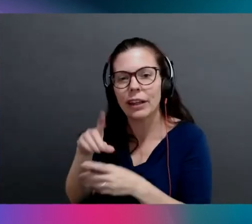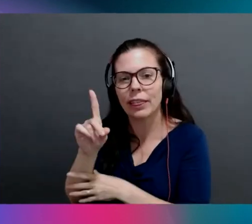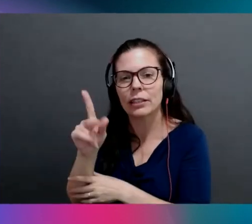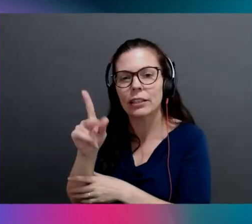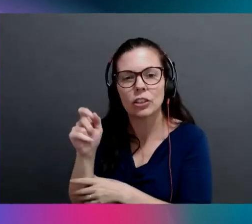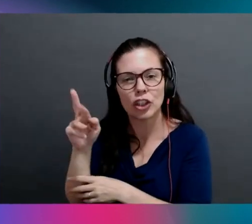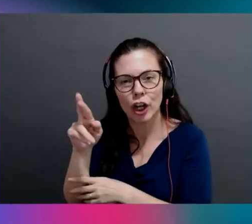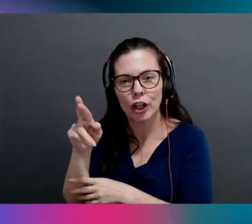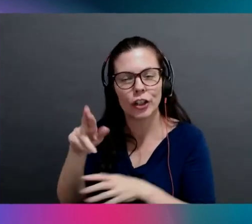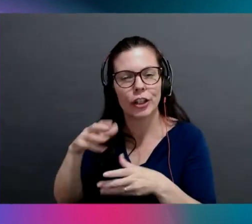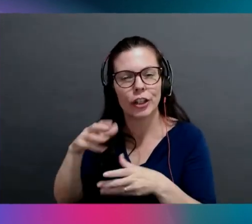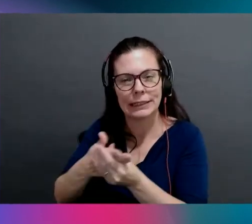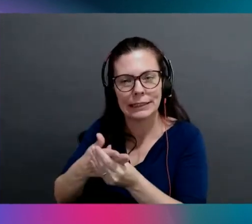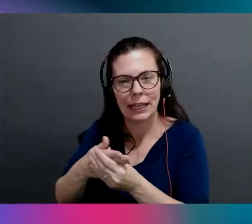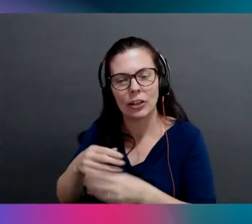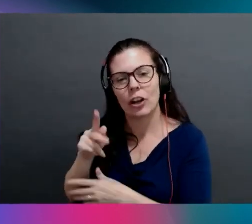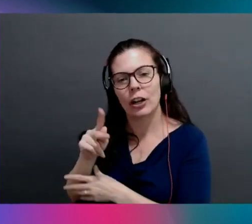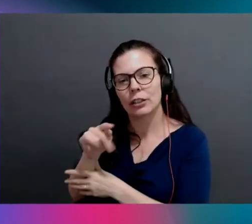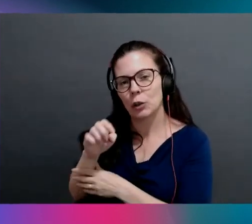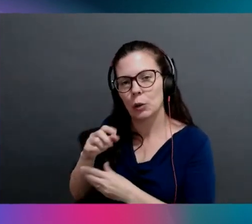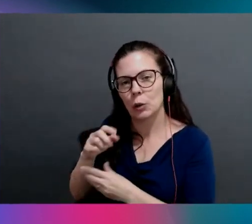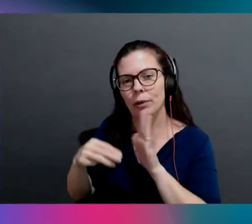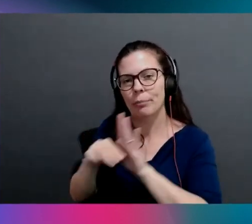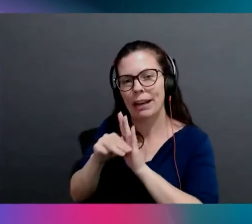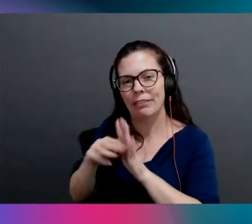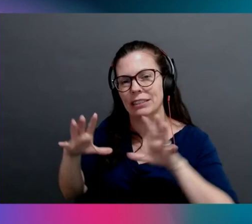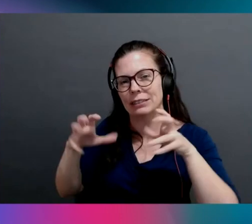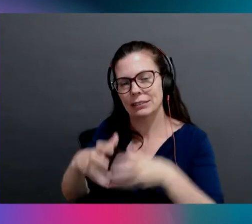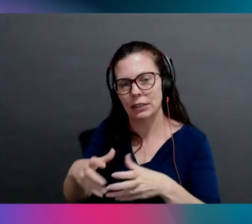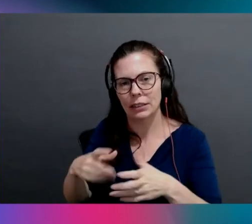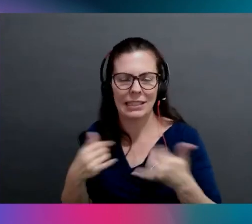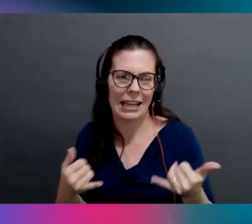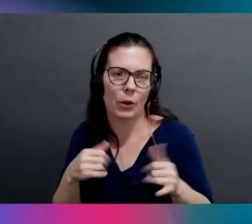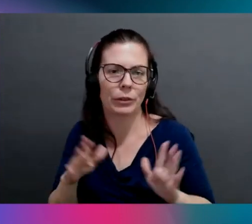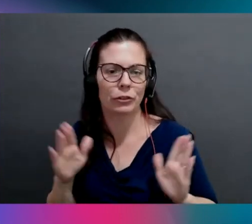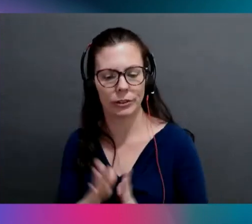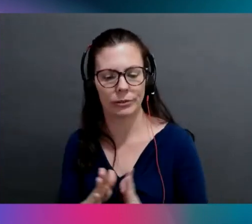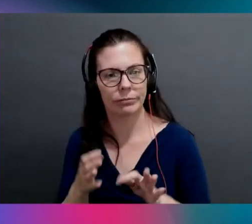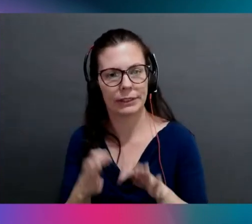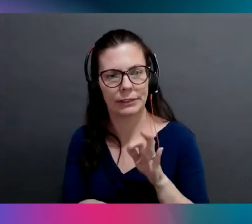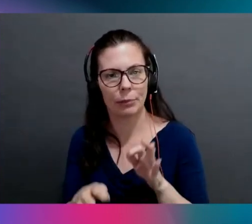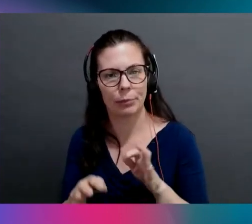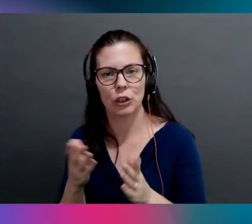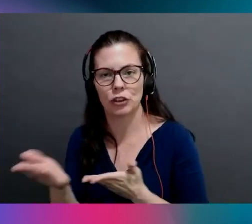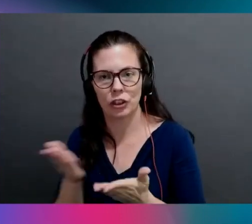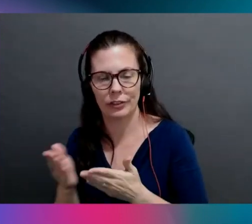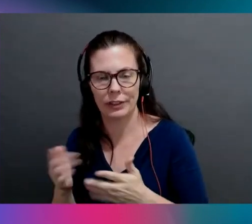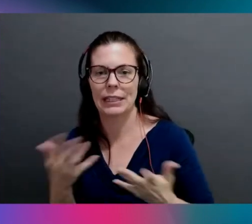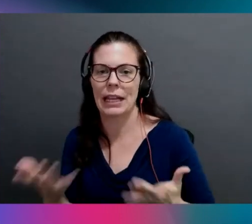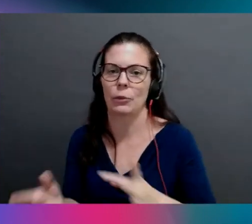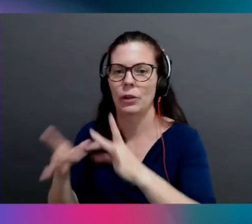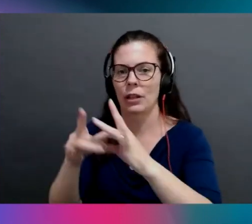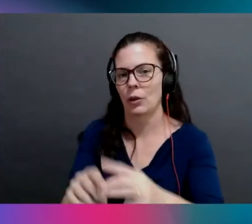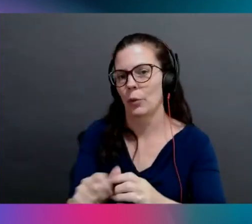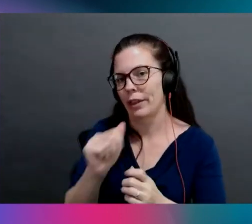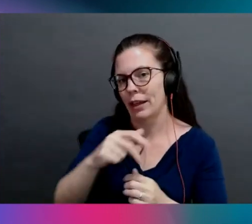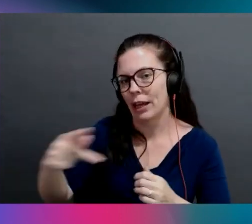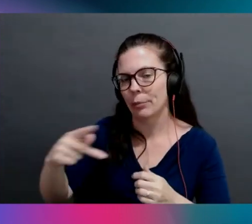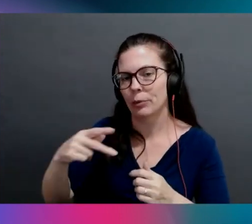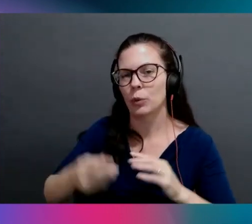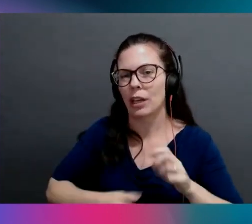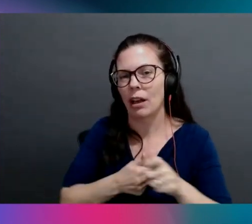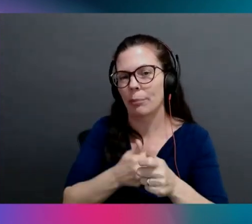manifests that go with it. Now it's just a microservice, right? Yeah. And then it can roll with the rest of the app as we update microservices across the app, you know?